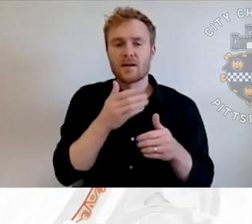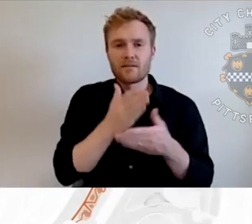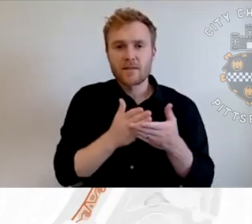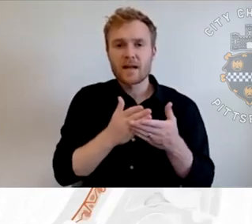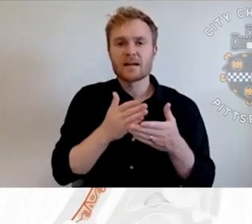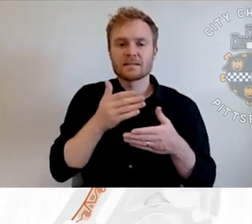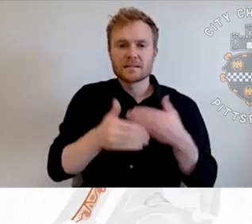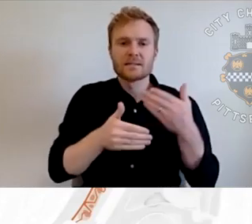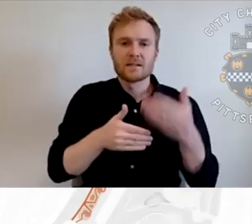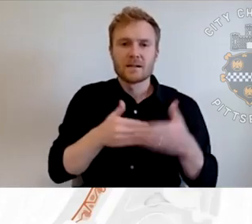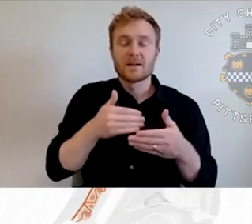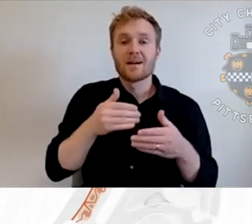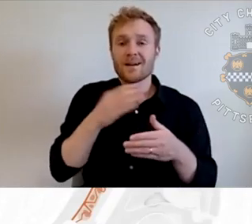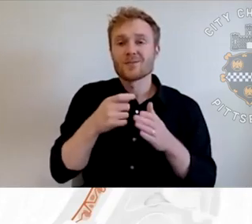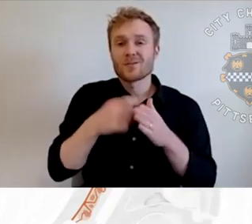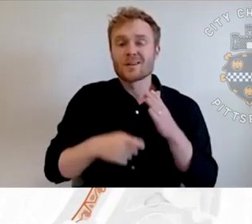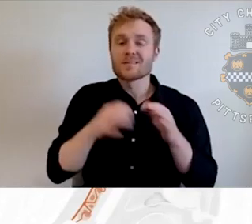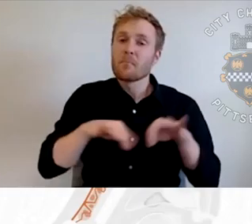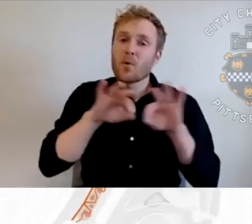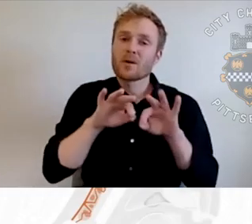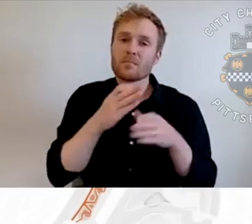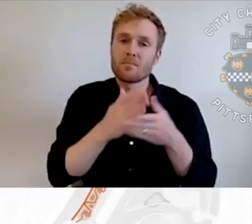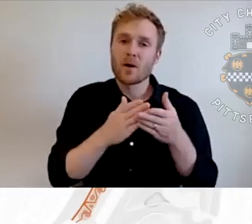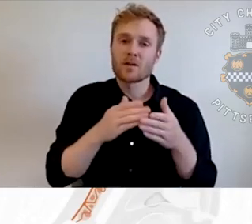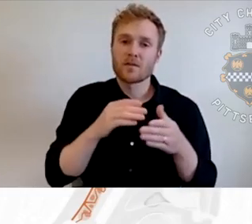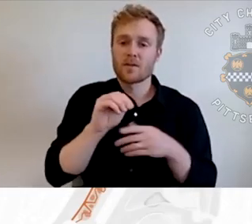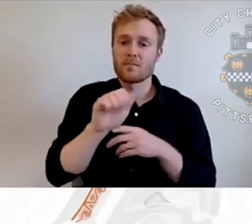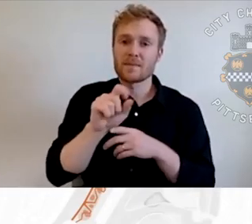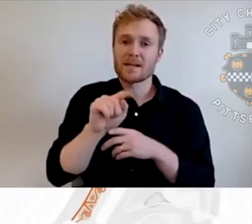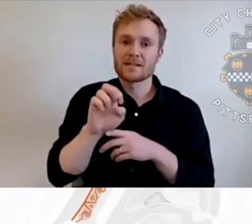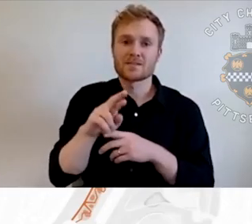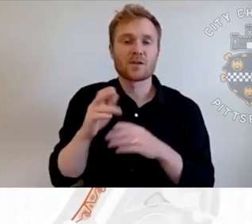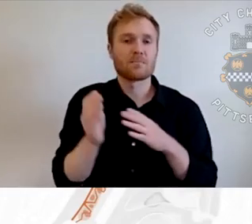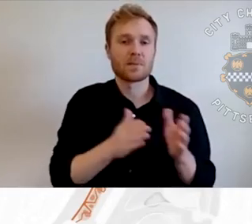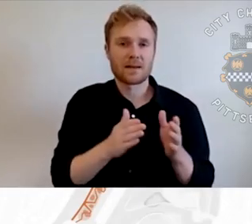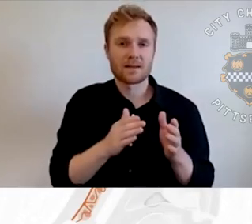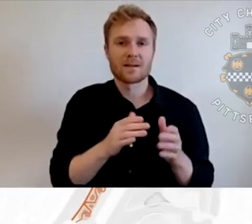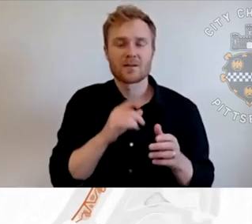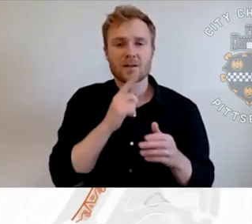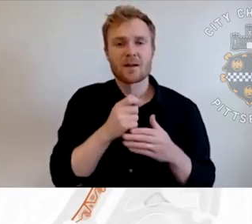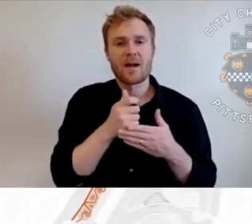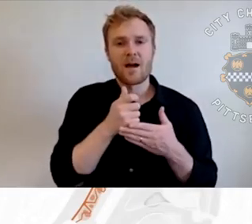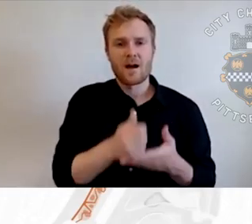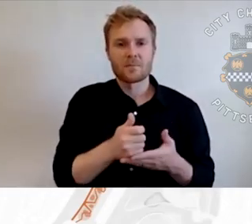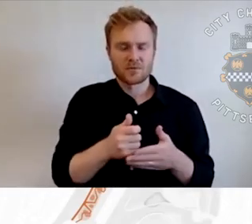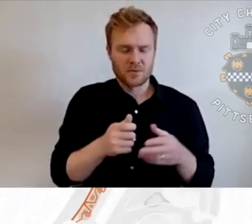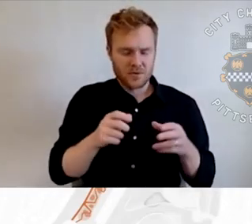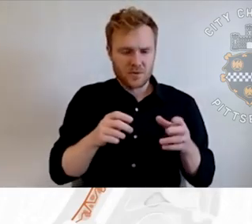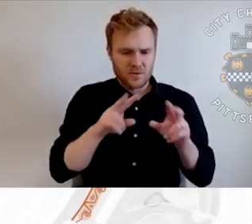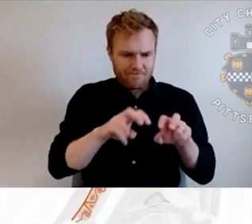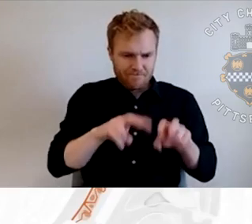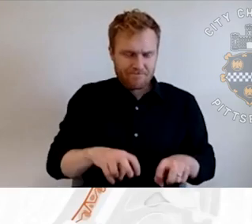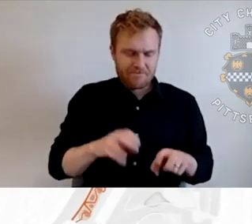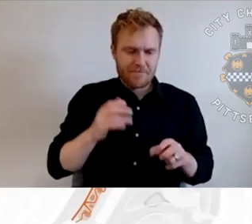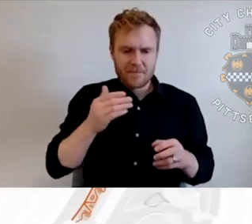plan because it helps you break down all of the great big ideas that a neighborhood has for a park into actual